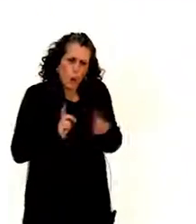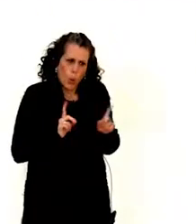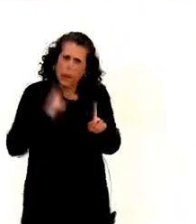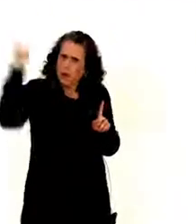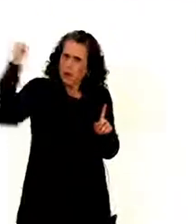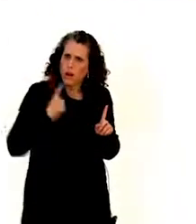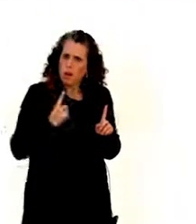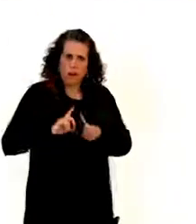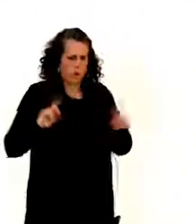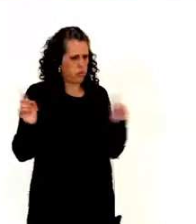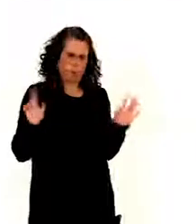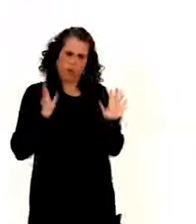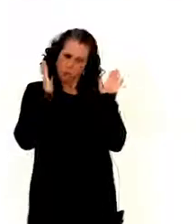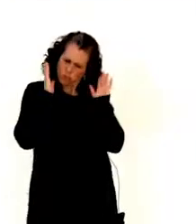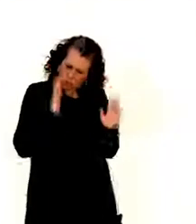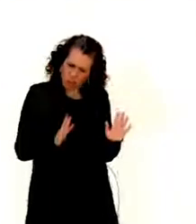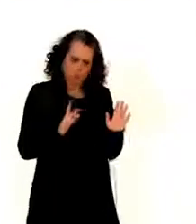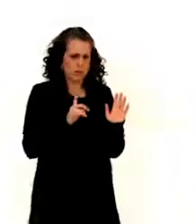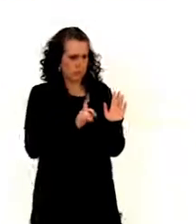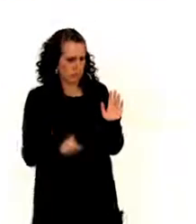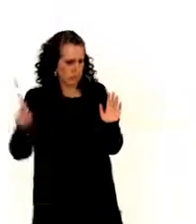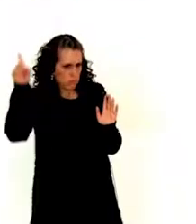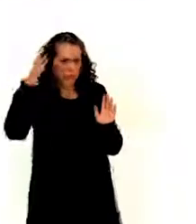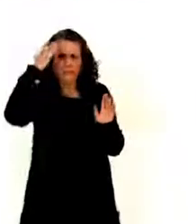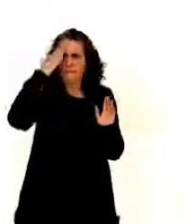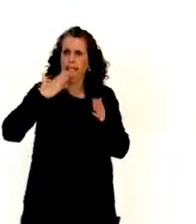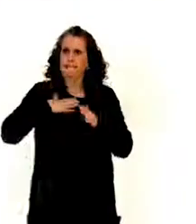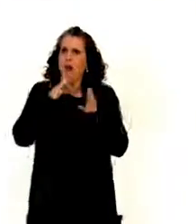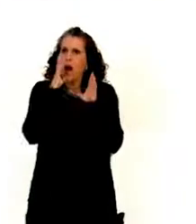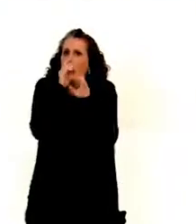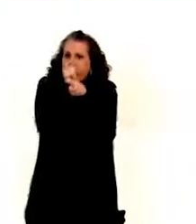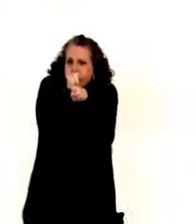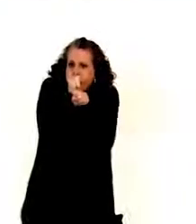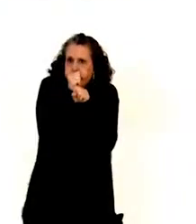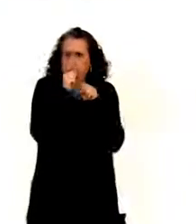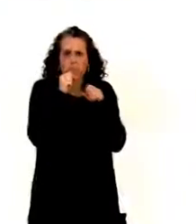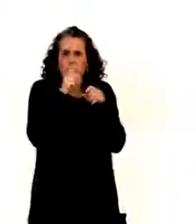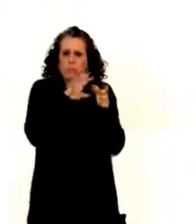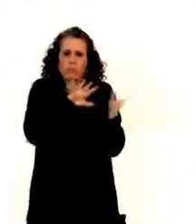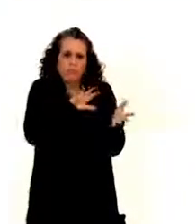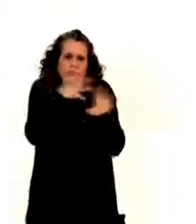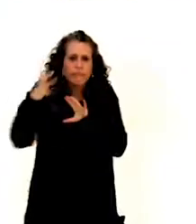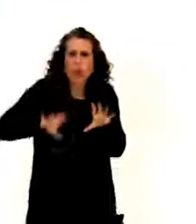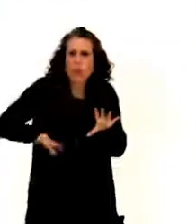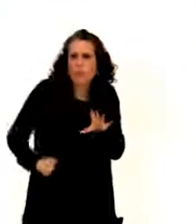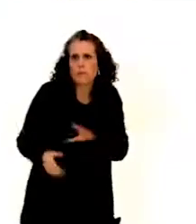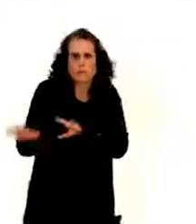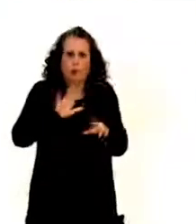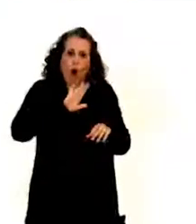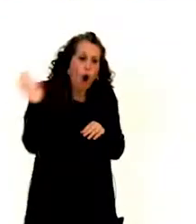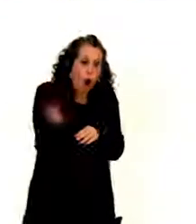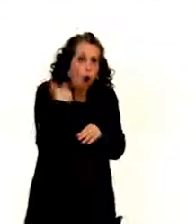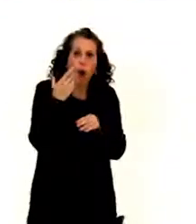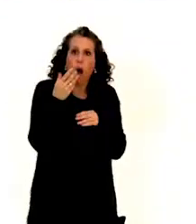a regulation which in order to prevent corruption says that all transactions